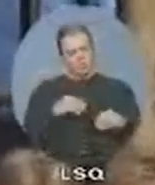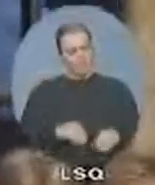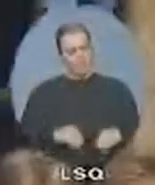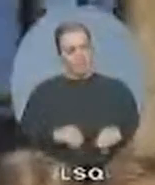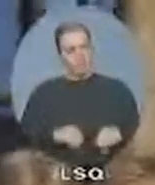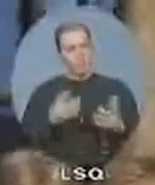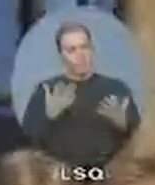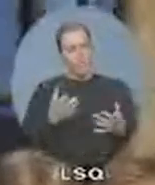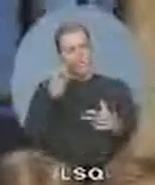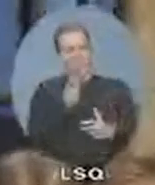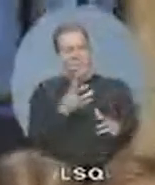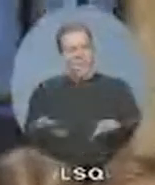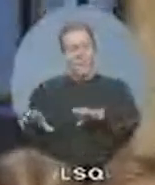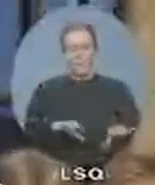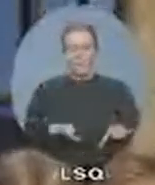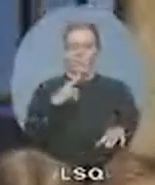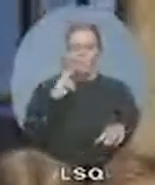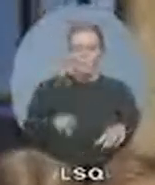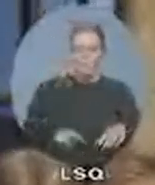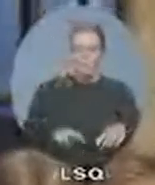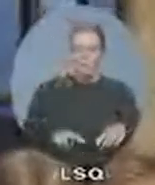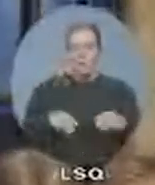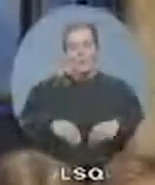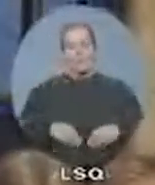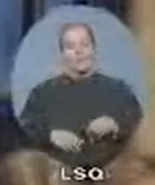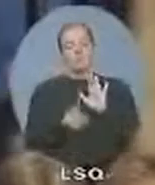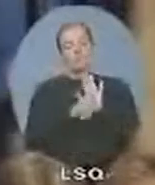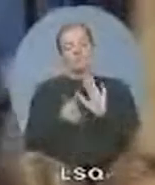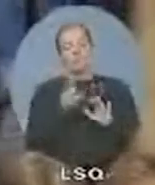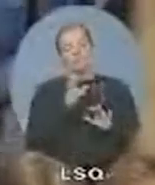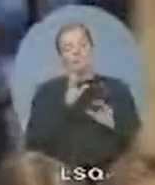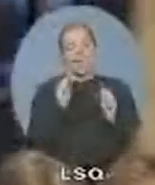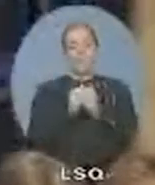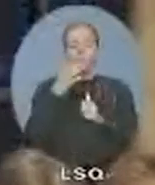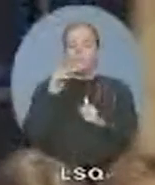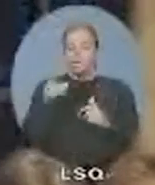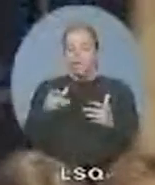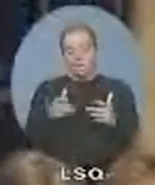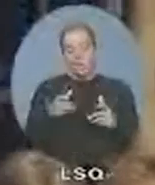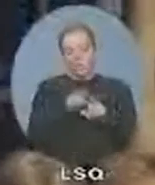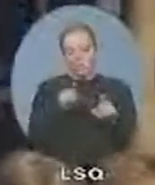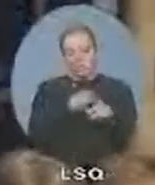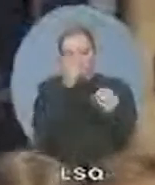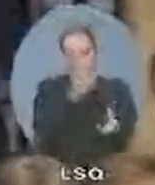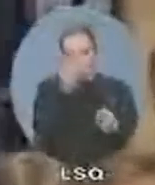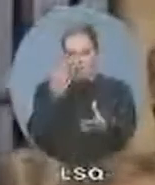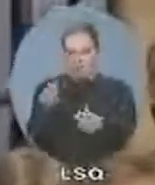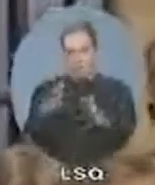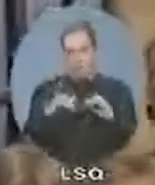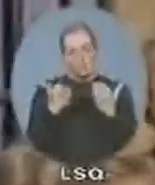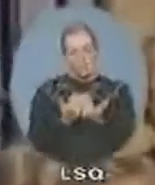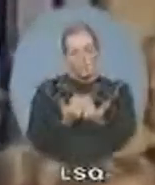ministers who not to talk to. Will he instruct them all, including the ones in the Senate, to speak to whatever public inquiry is brought